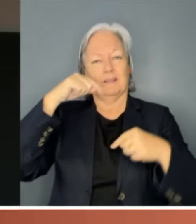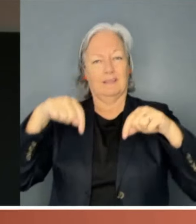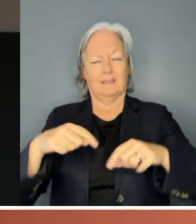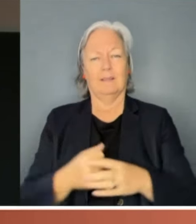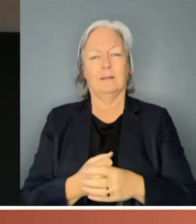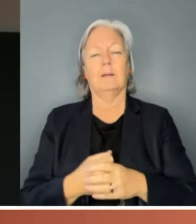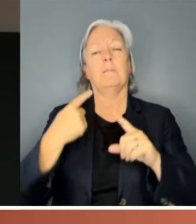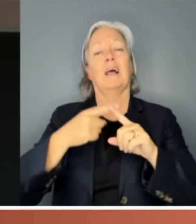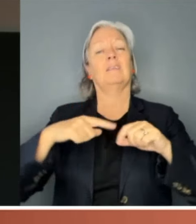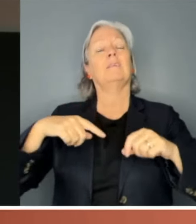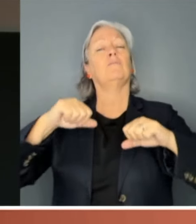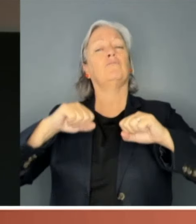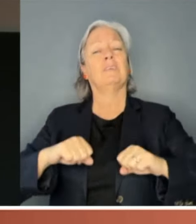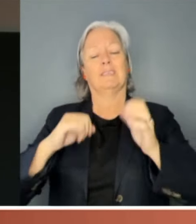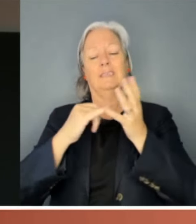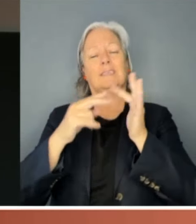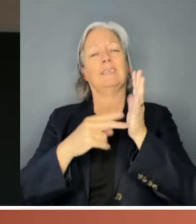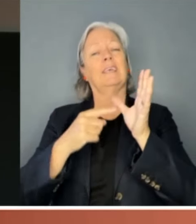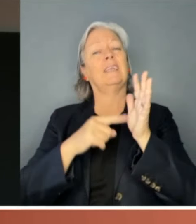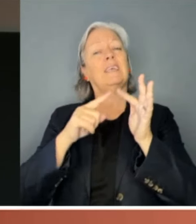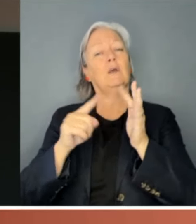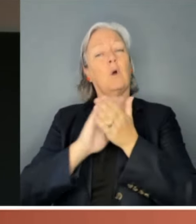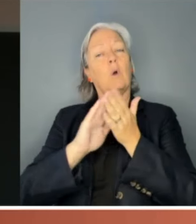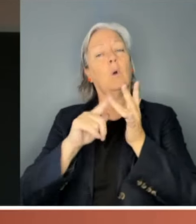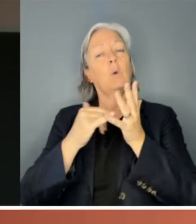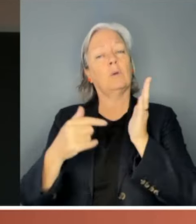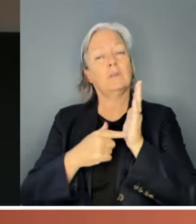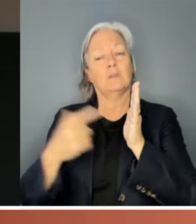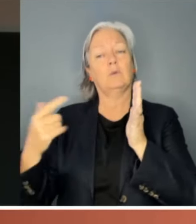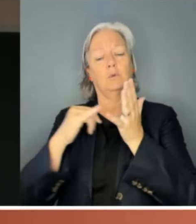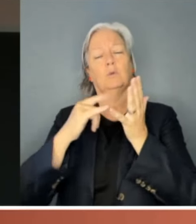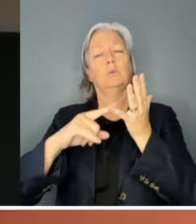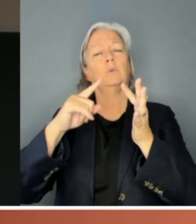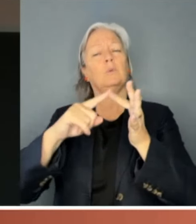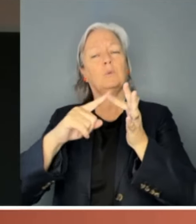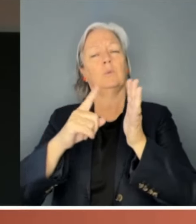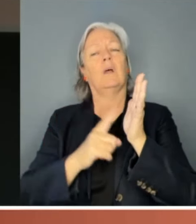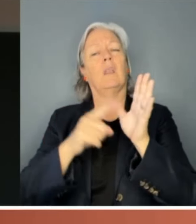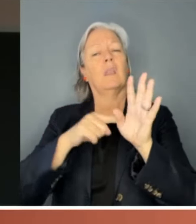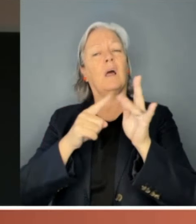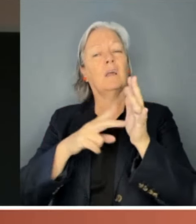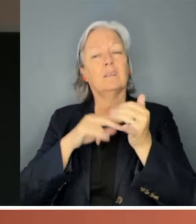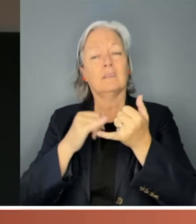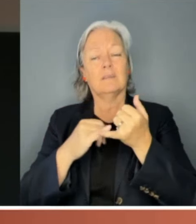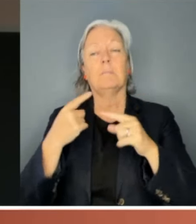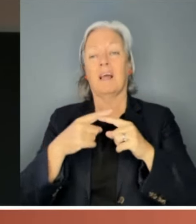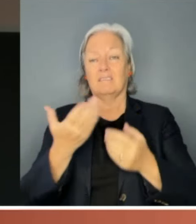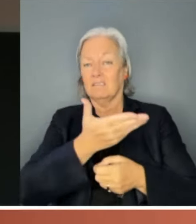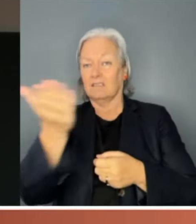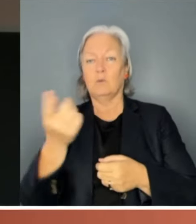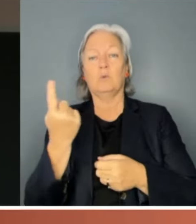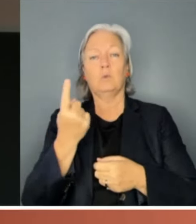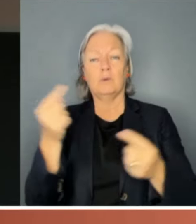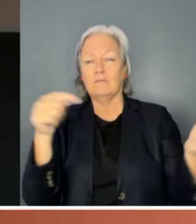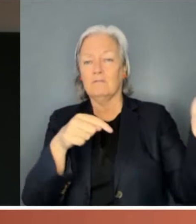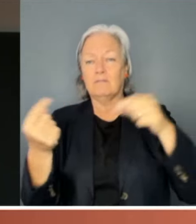President of the Senate, the Honourable Sioux Lions and any senators or members who have joined us in the